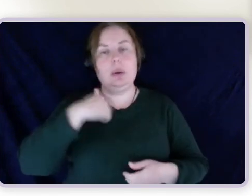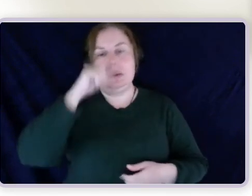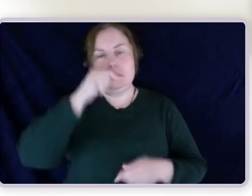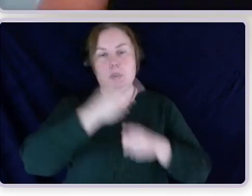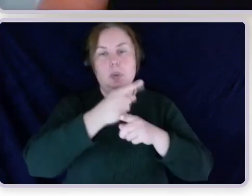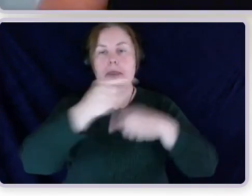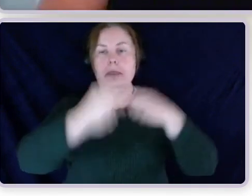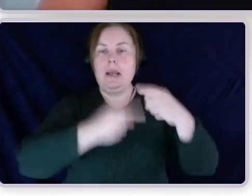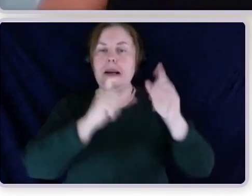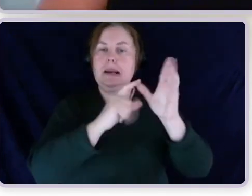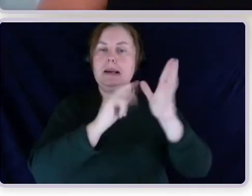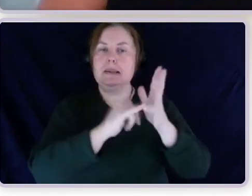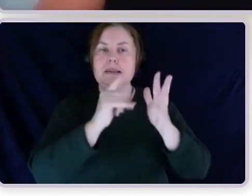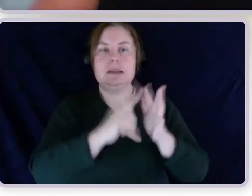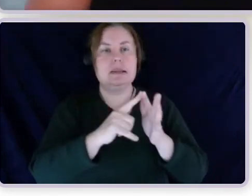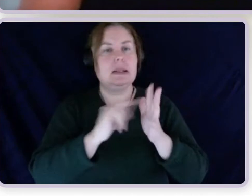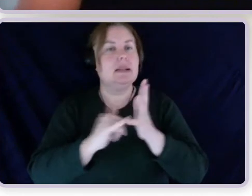do some more content.